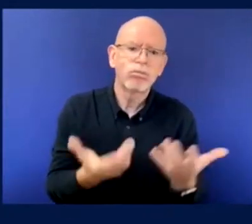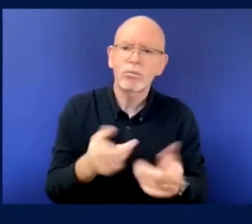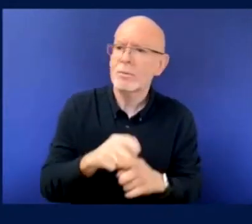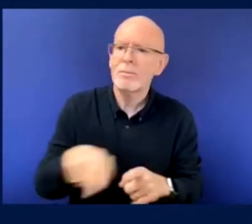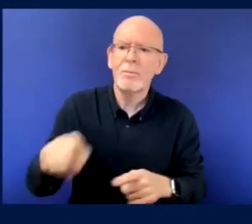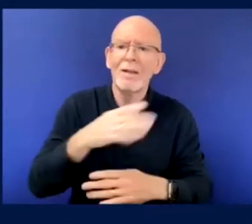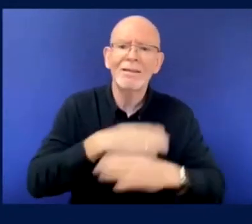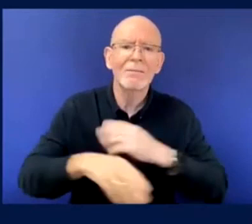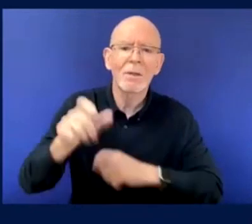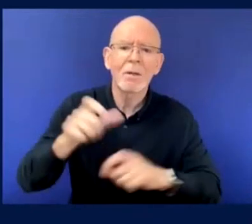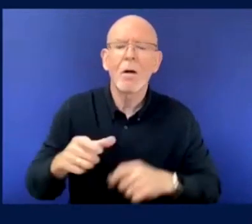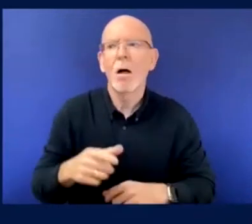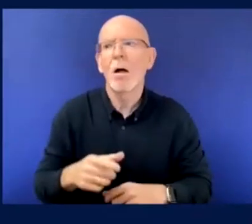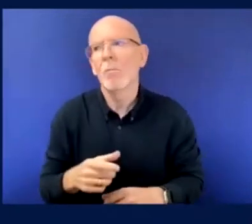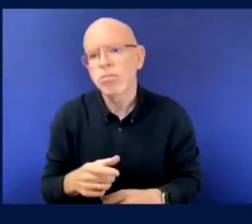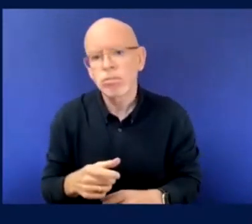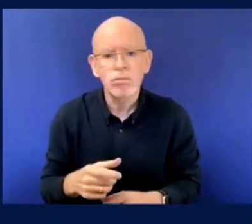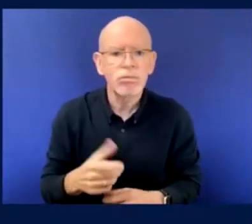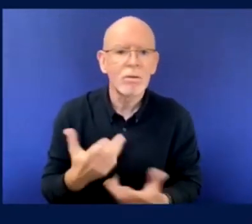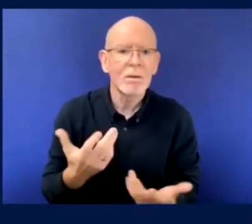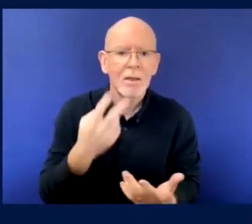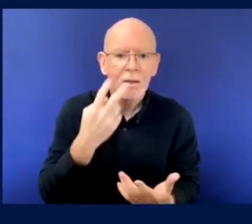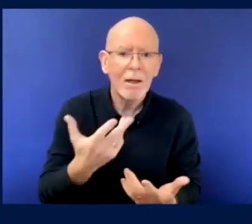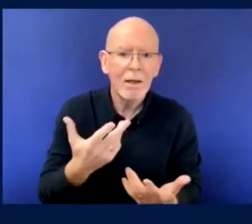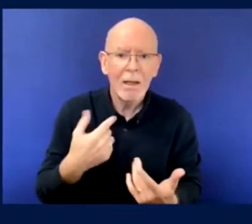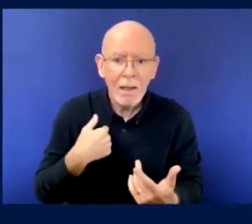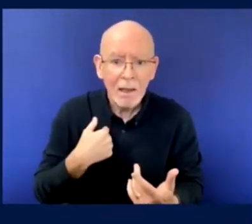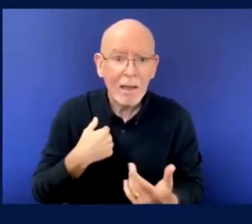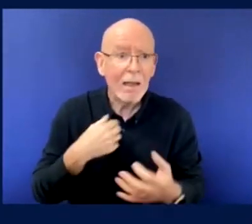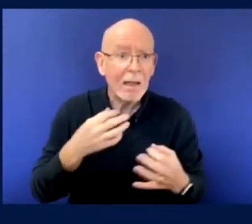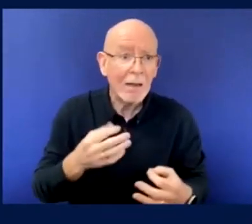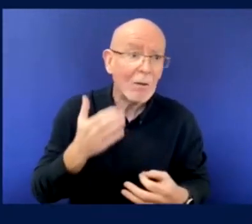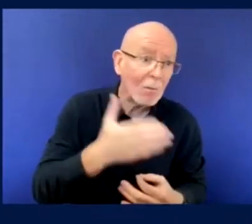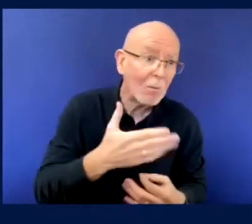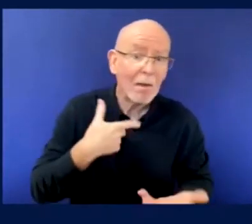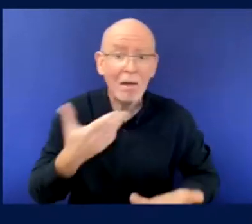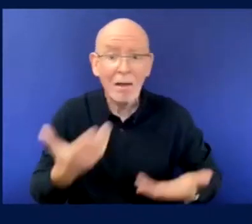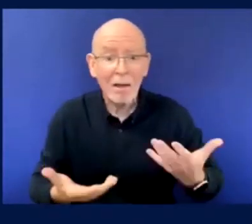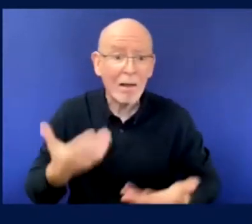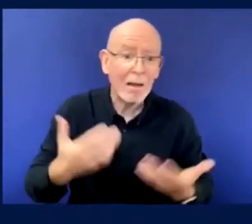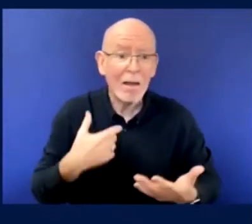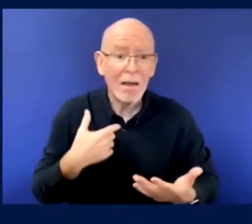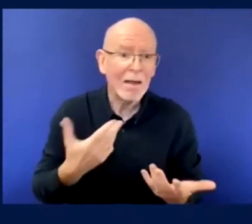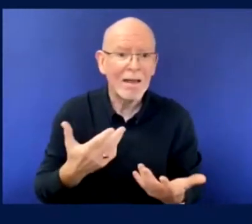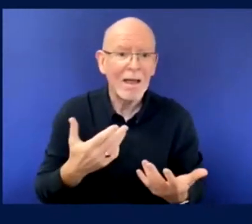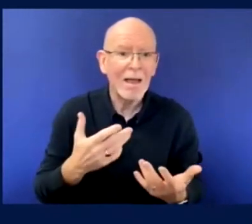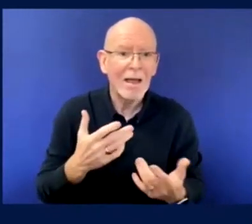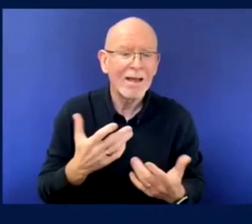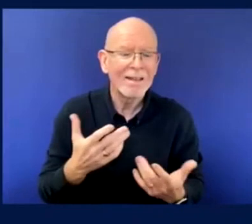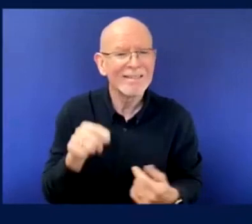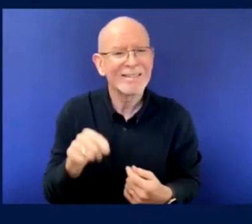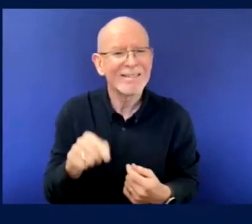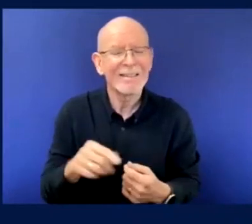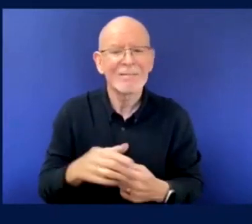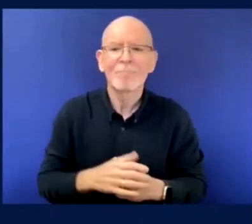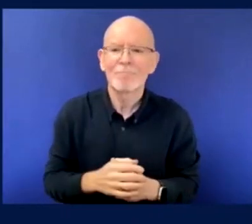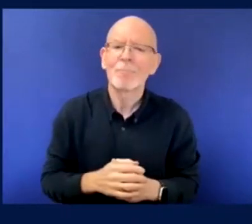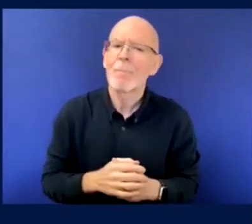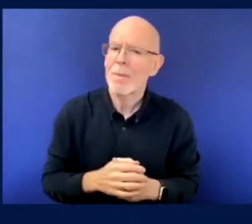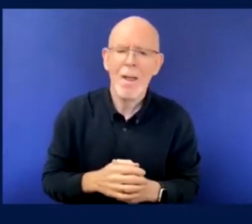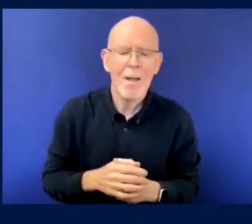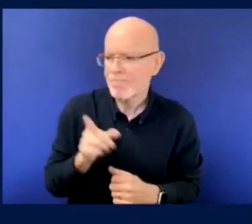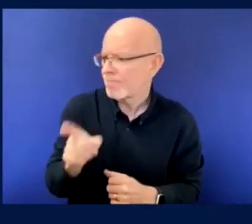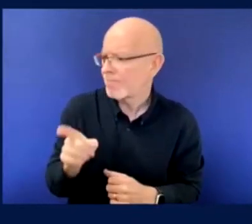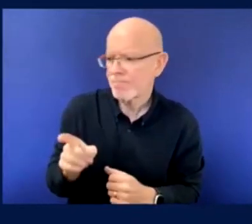most, most supporters, wherever, wherever country we're based in at the moment. Um, I want to thank all of you on the, on the panel today. It's been really